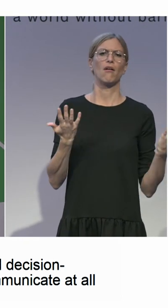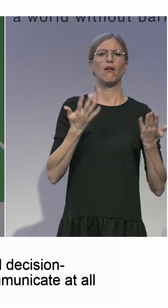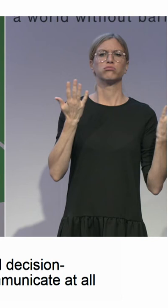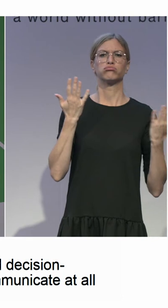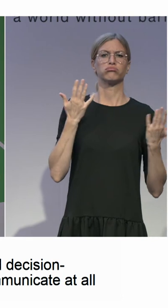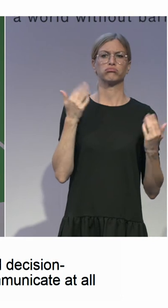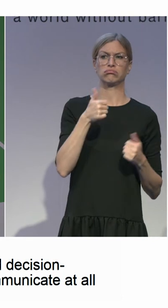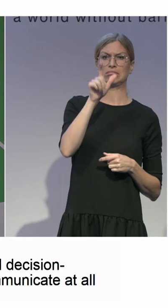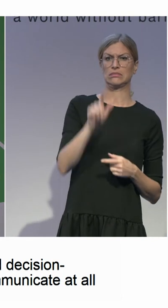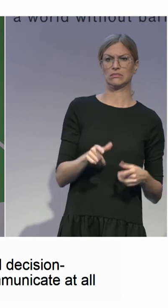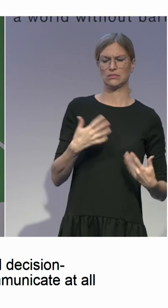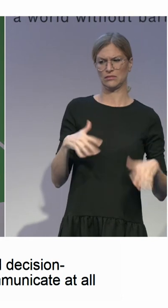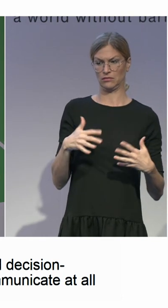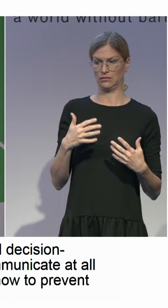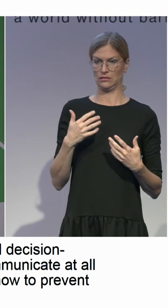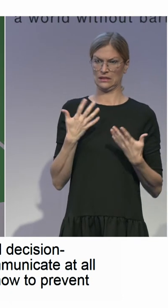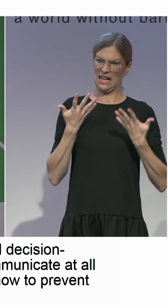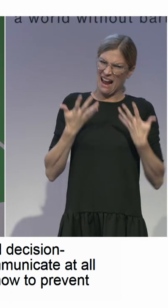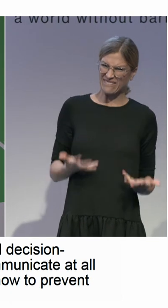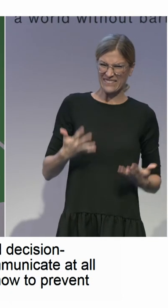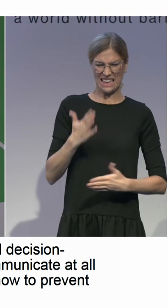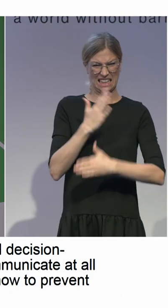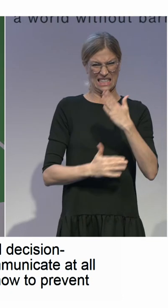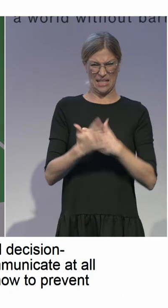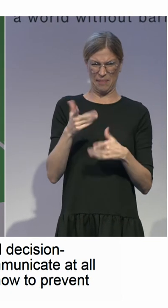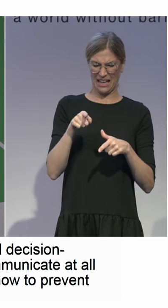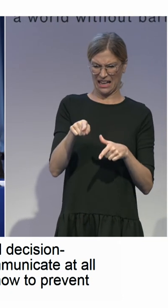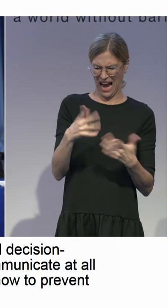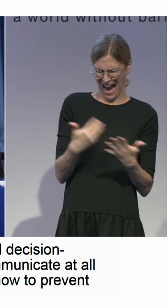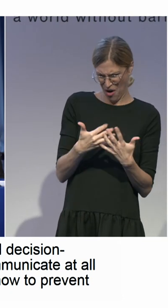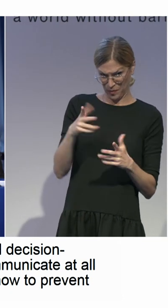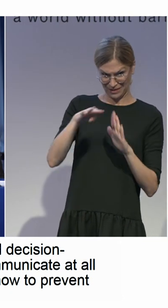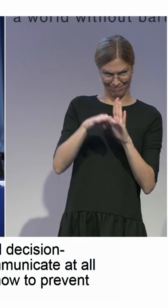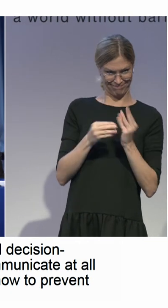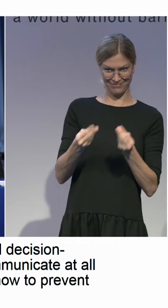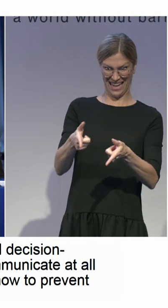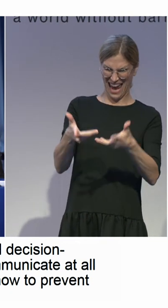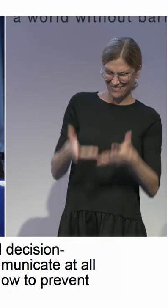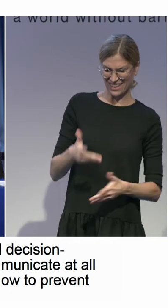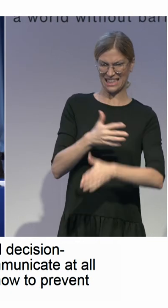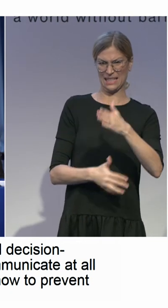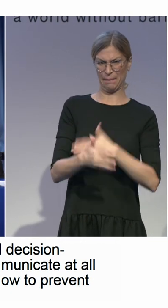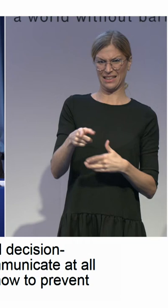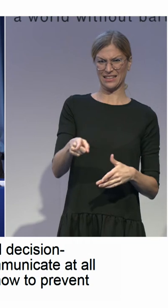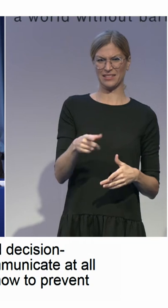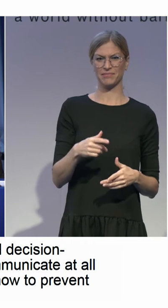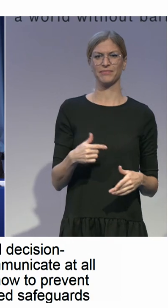has regulated safeguards in their law. I would appreciate it. Thank you. My name is Carlos Rios from Human Rights Watch.